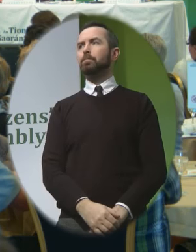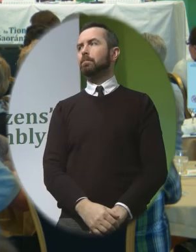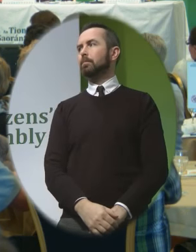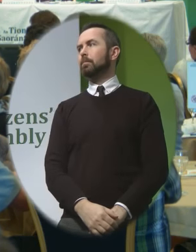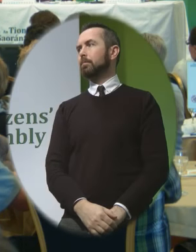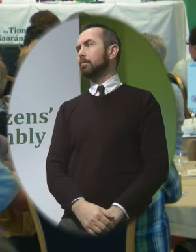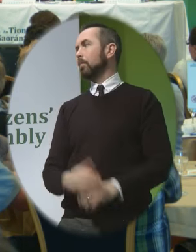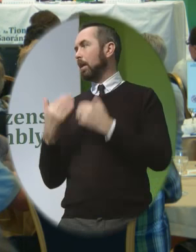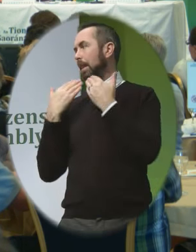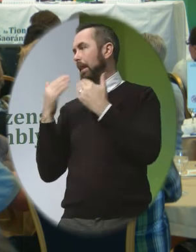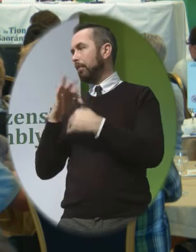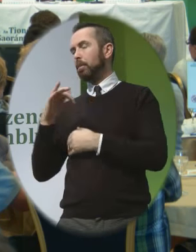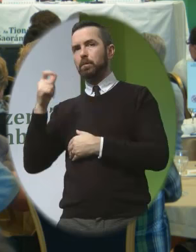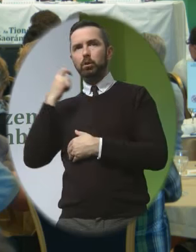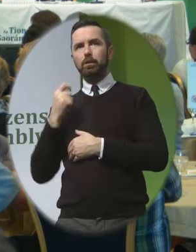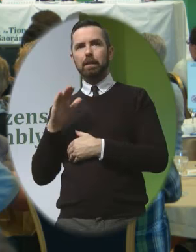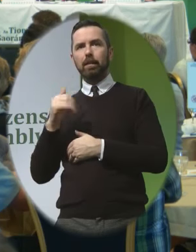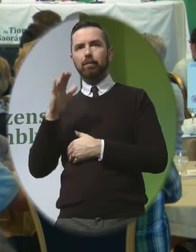Thank you very much Any other questions?